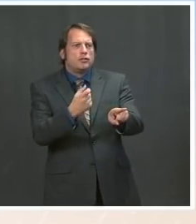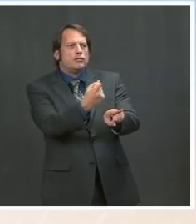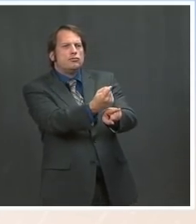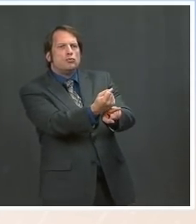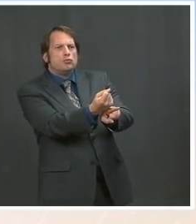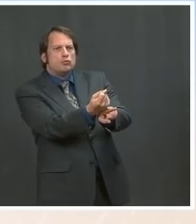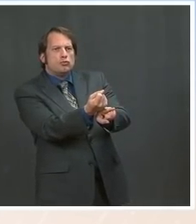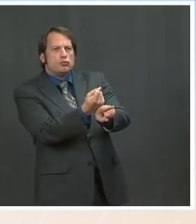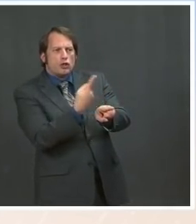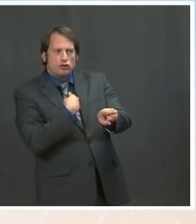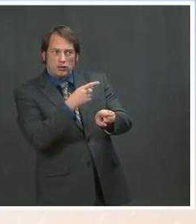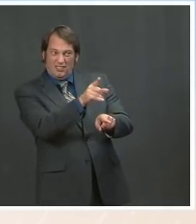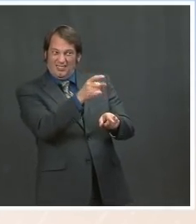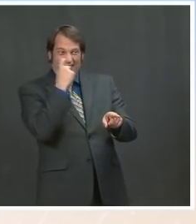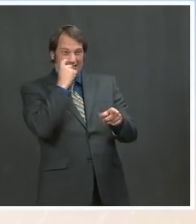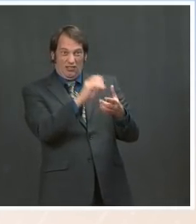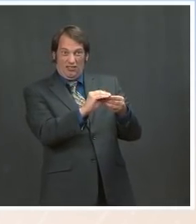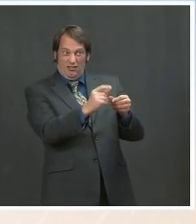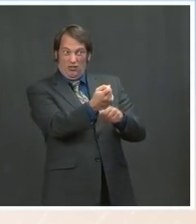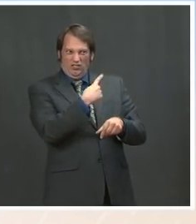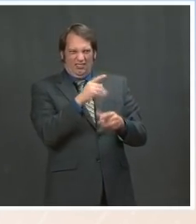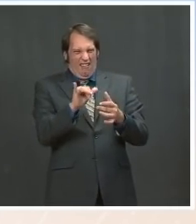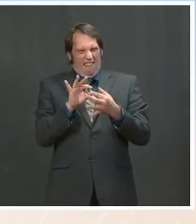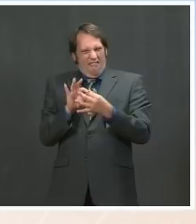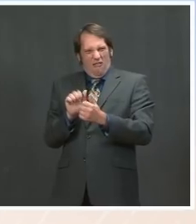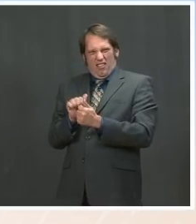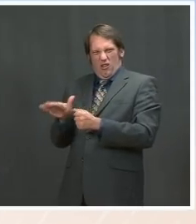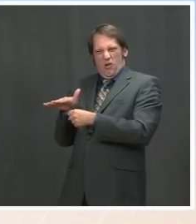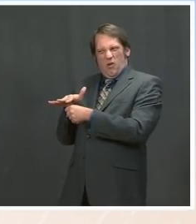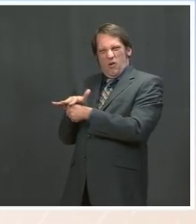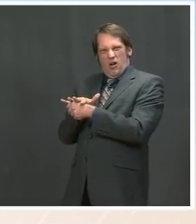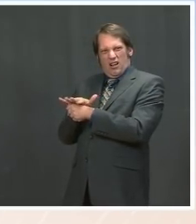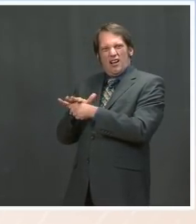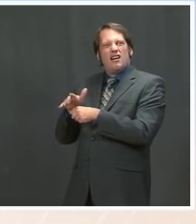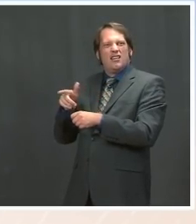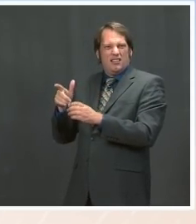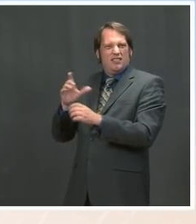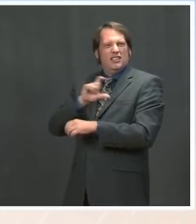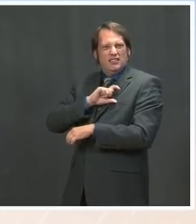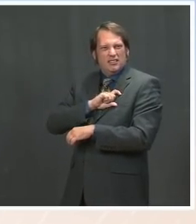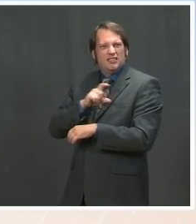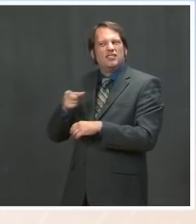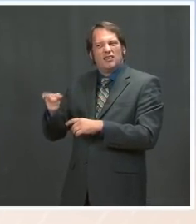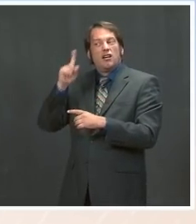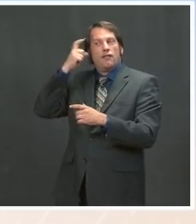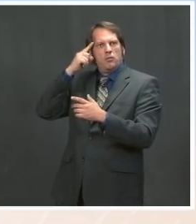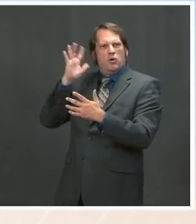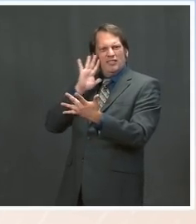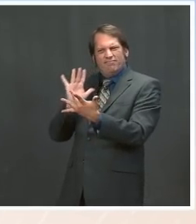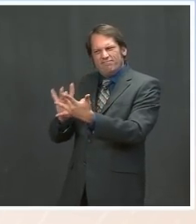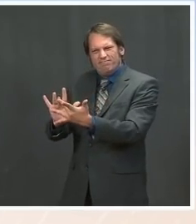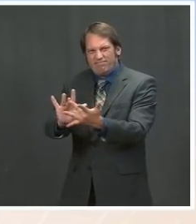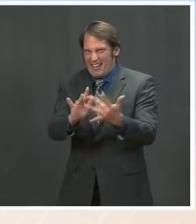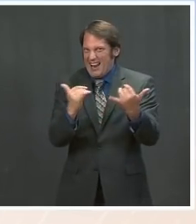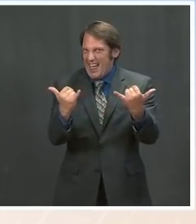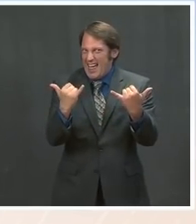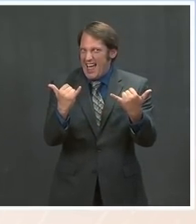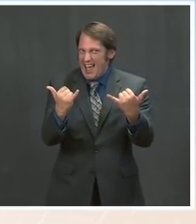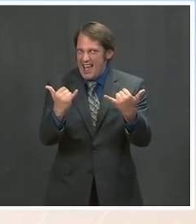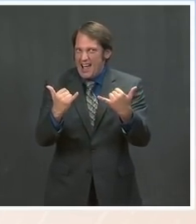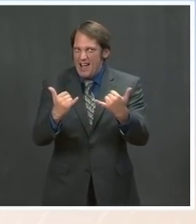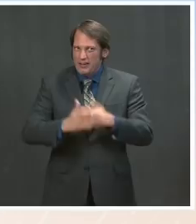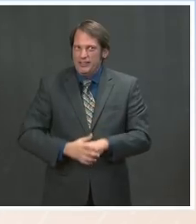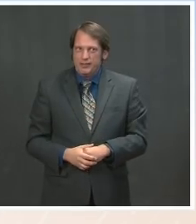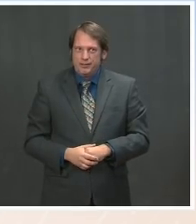with local authorities. We're in touch with states, with governors, with mayors. And certainly, you know, we will continue to